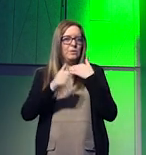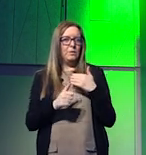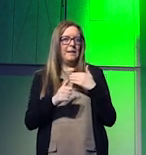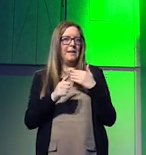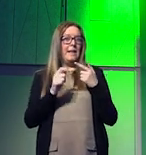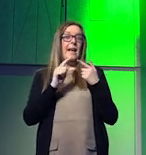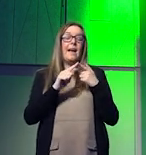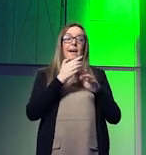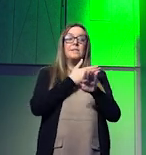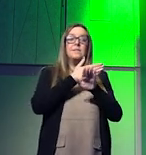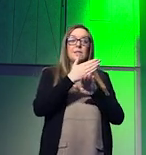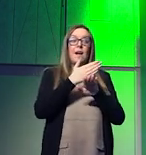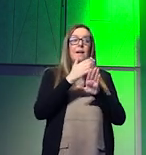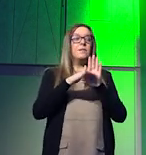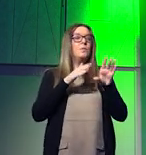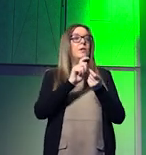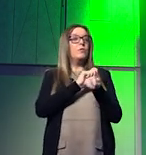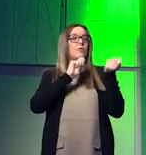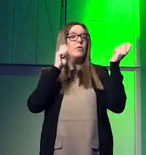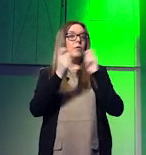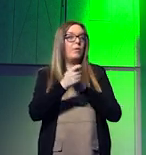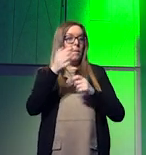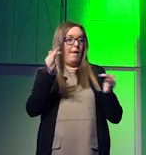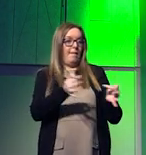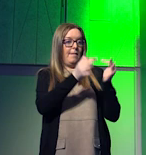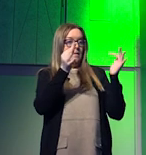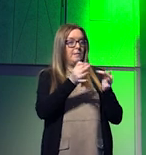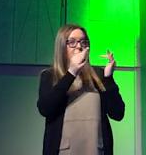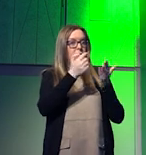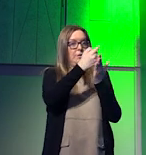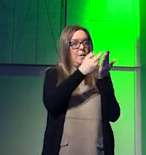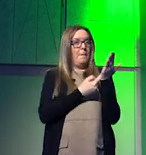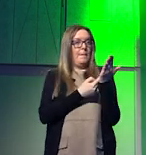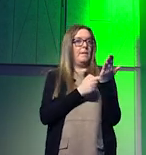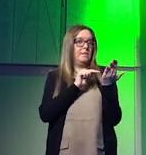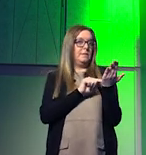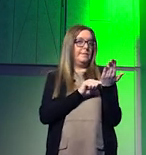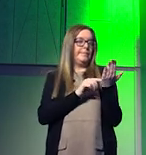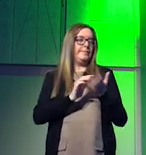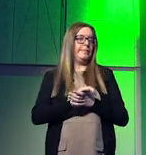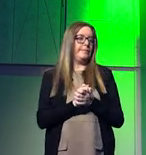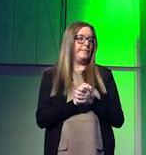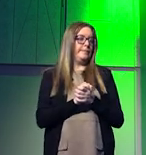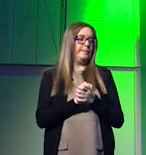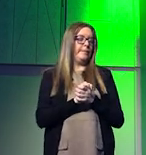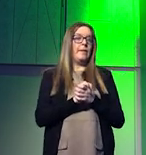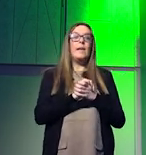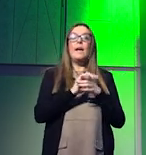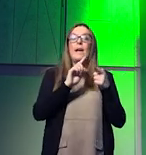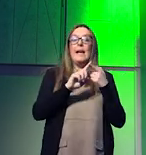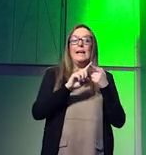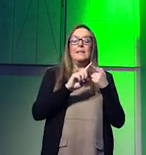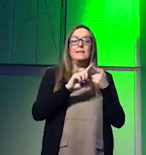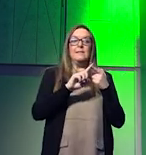starts actually with reforms on the common agricultural policy. Within the de-risking agenda,